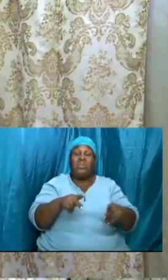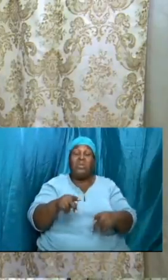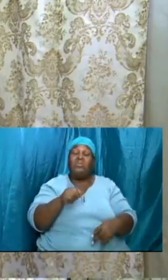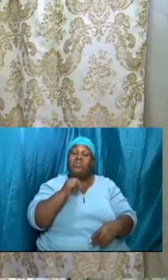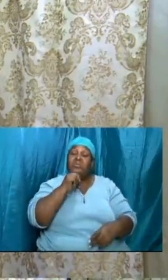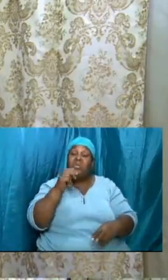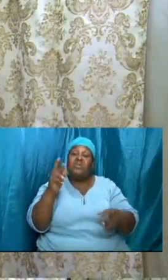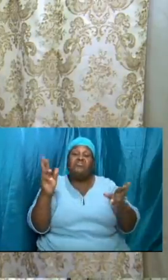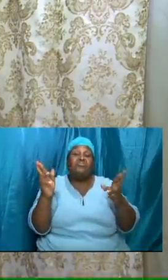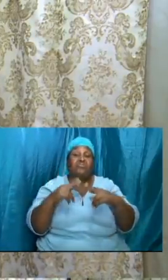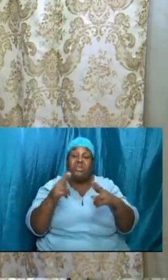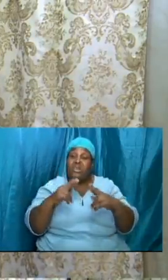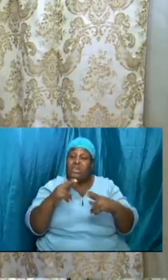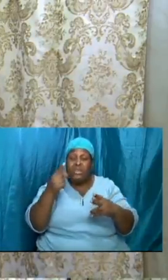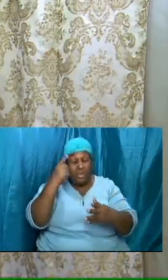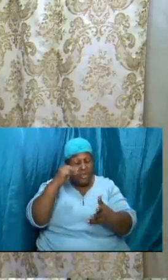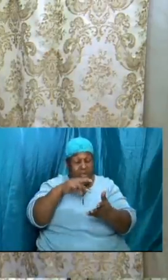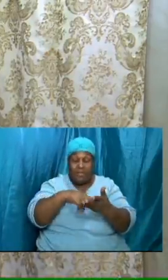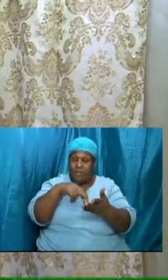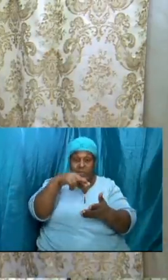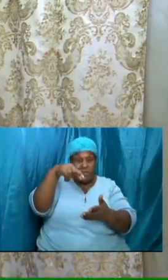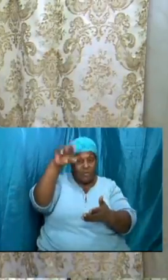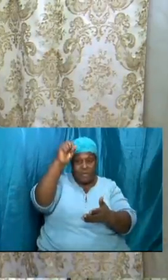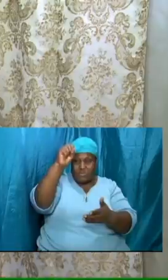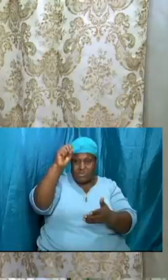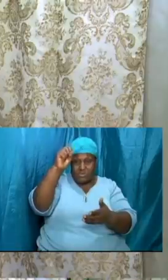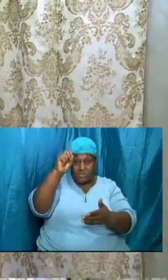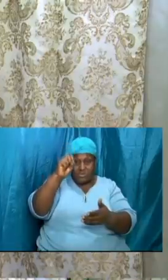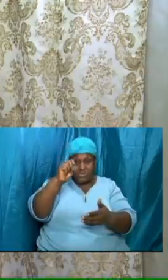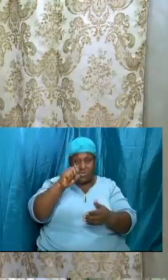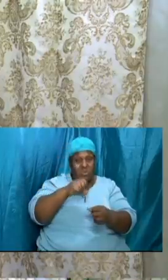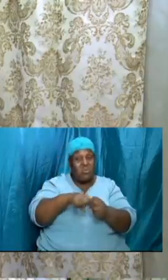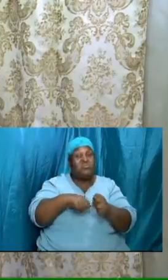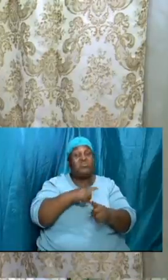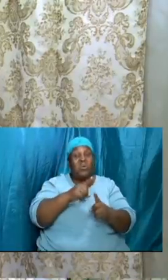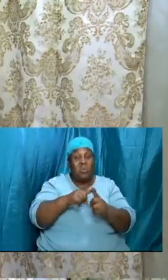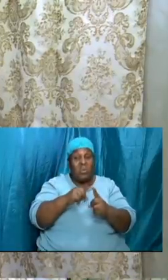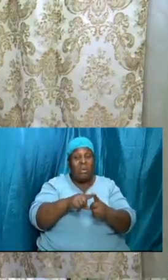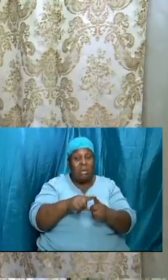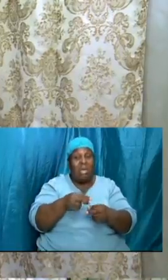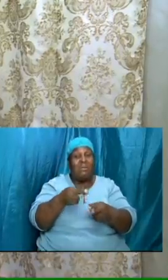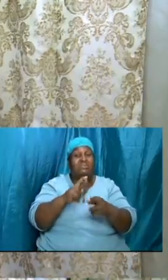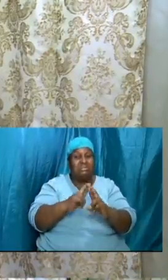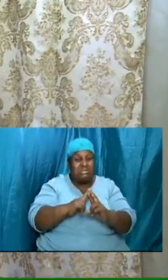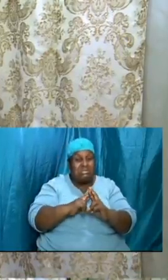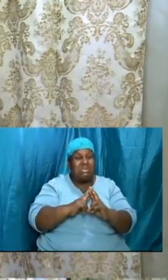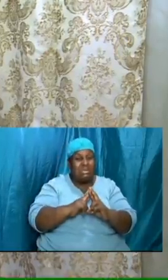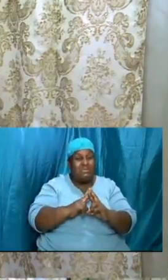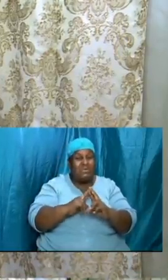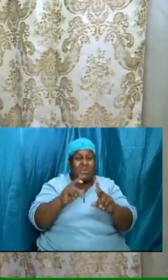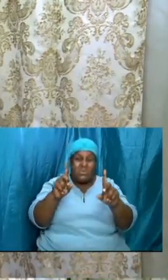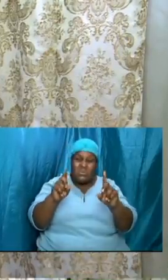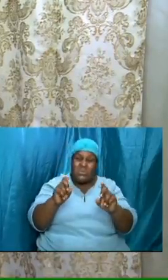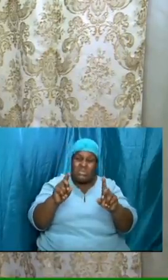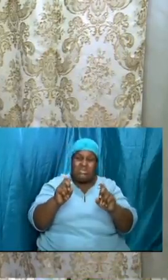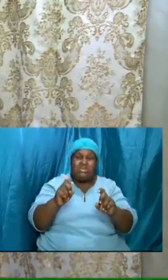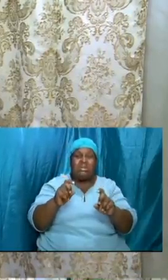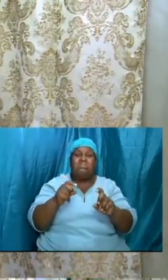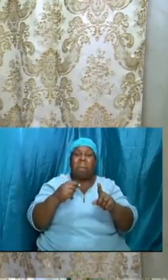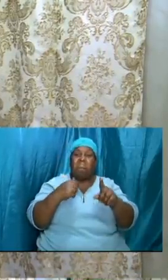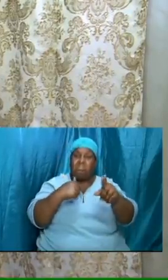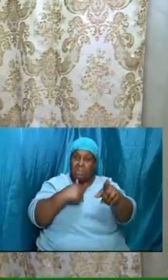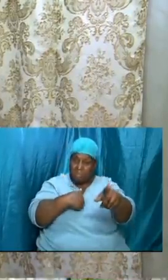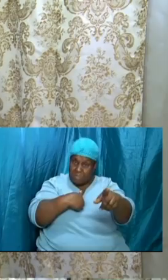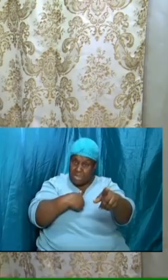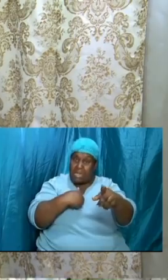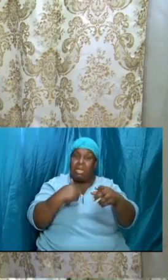so that when i get that kind of feedback i have to make some adjustments because the intention